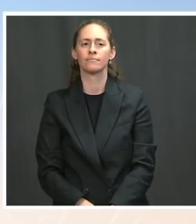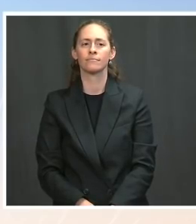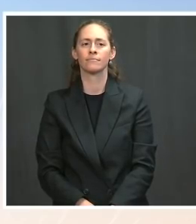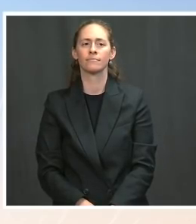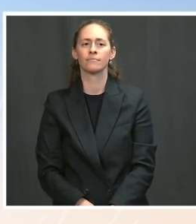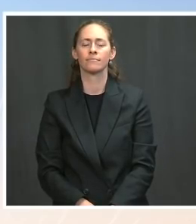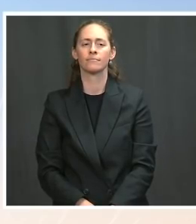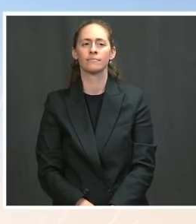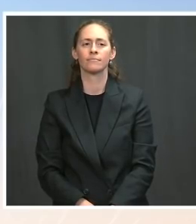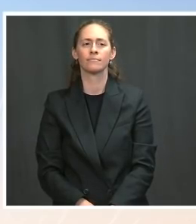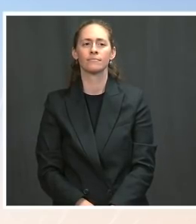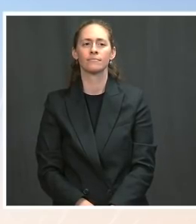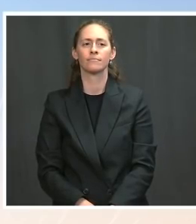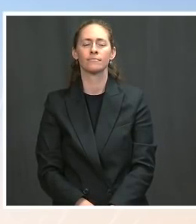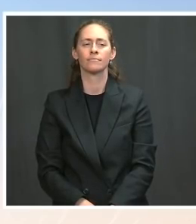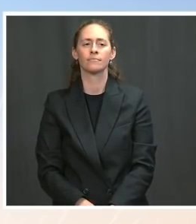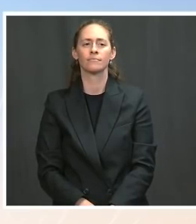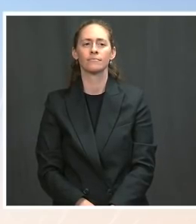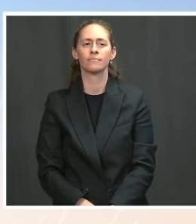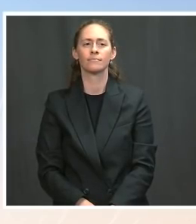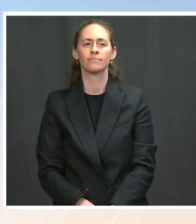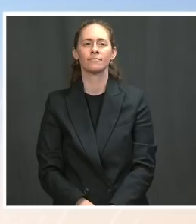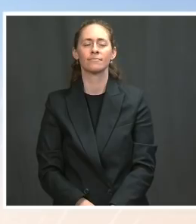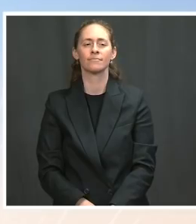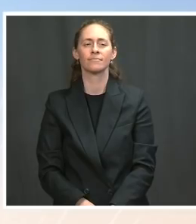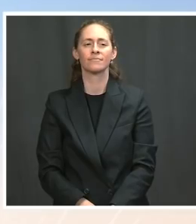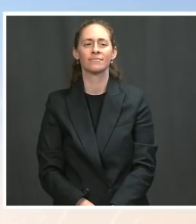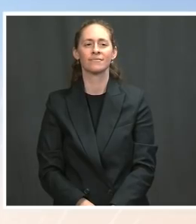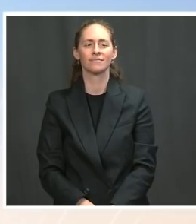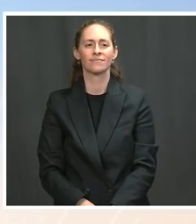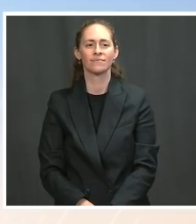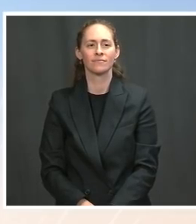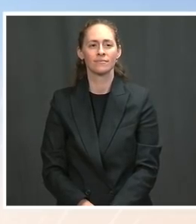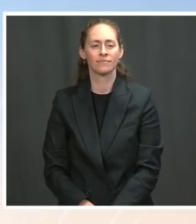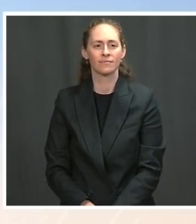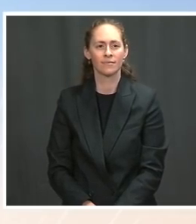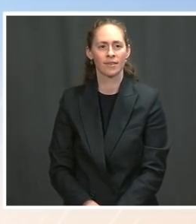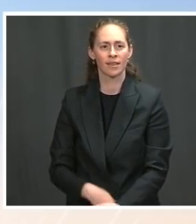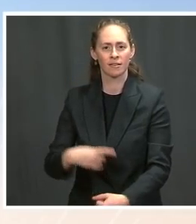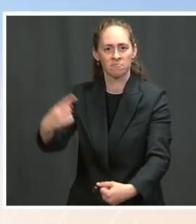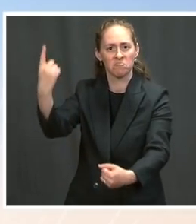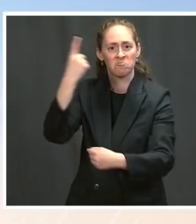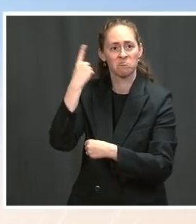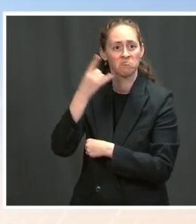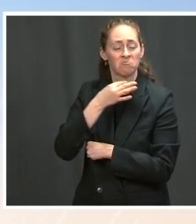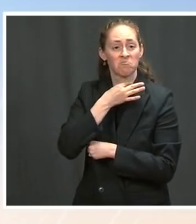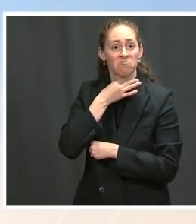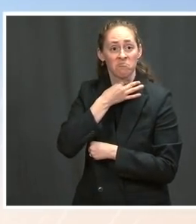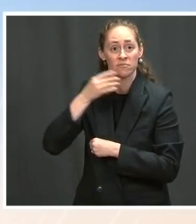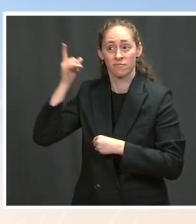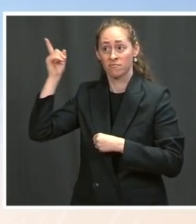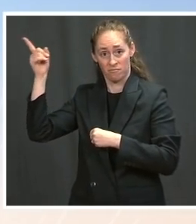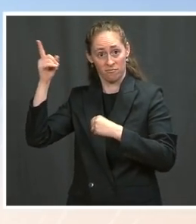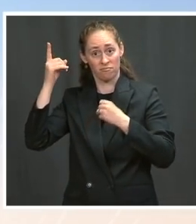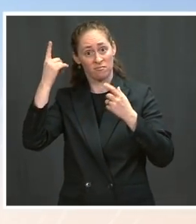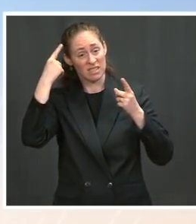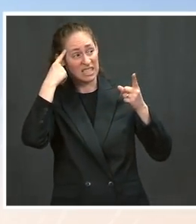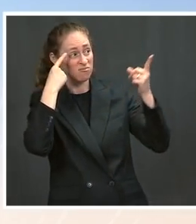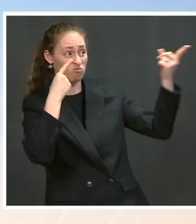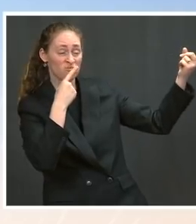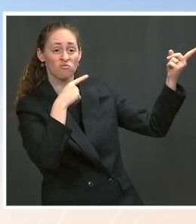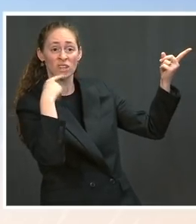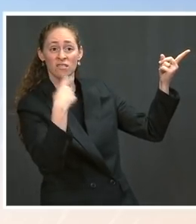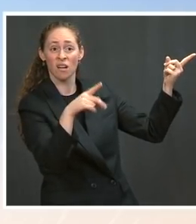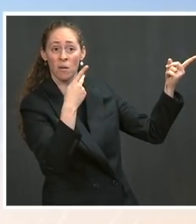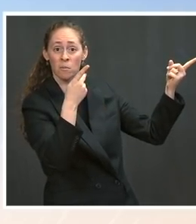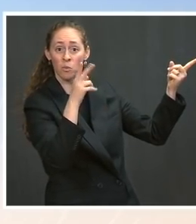a stable and predictable relationship? Ms. Well, all I can speak to, Michael, is what our intentions are and what's in the interest of the